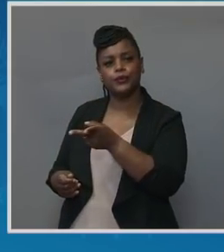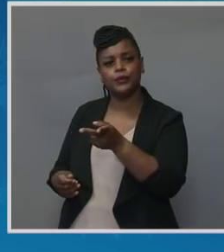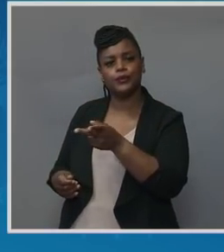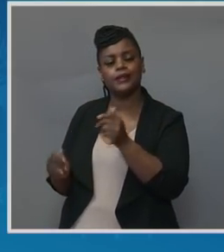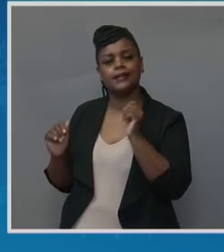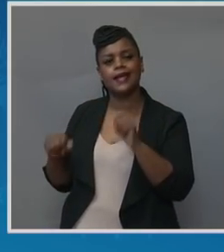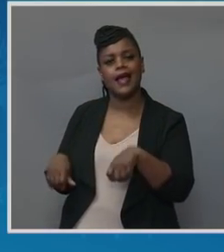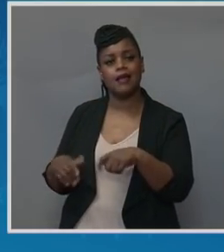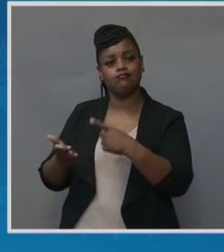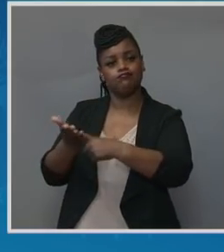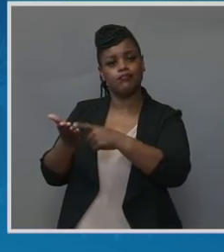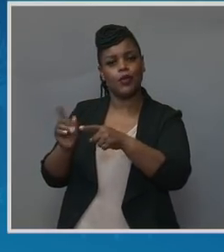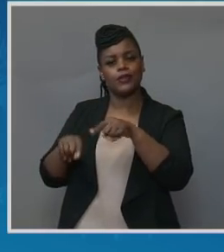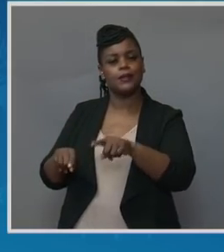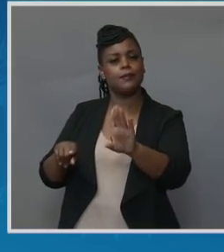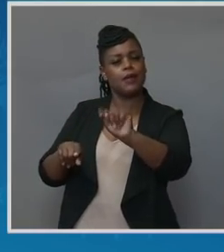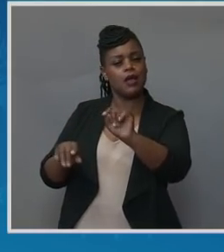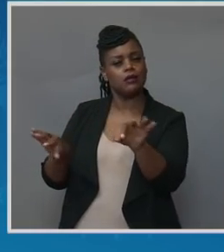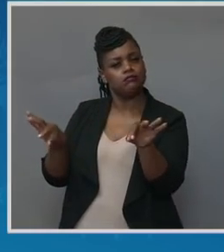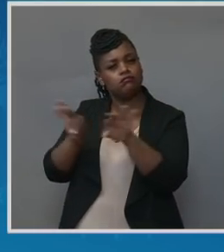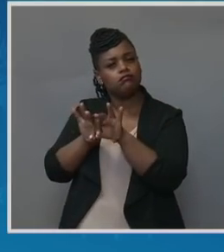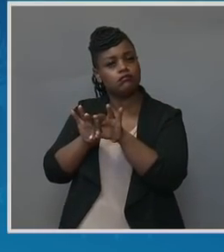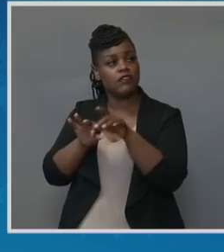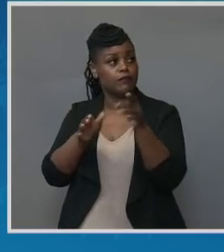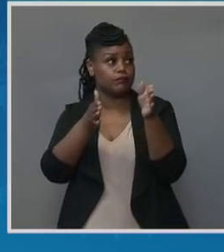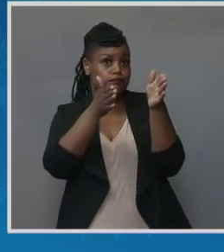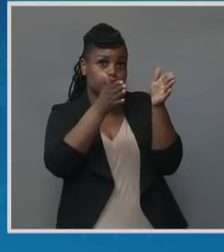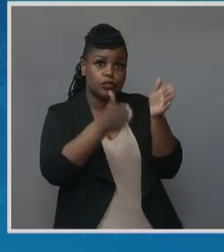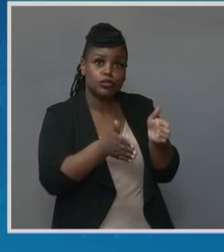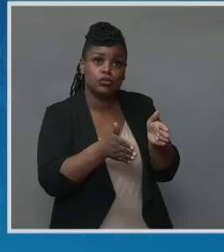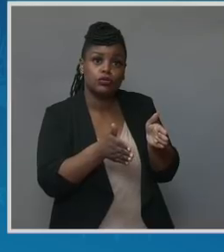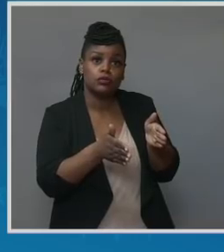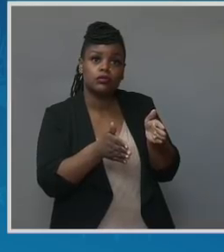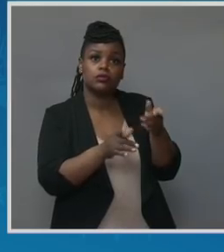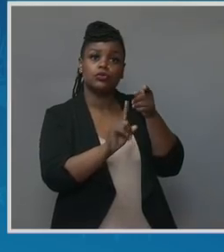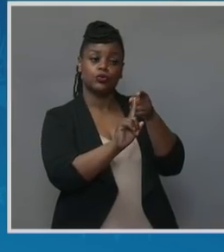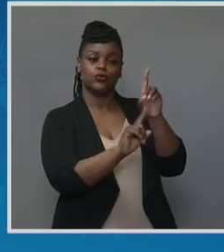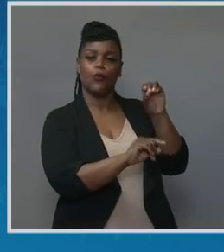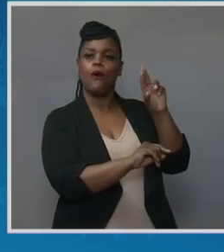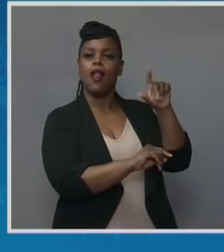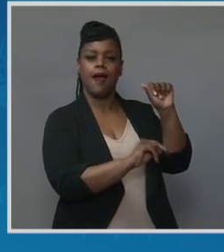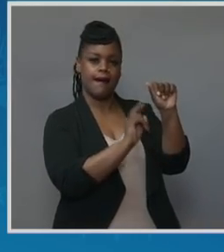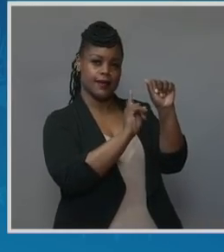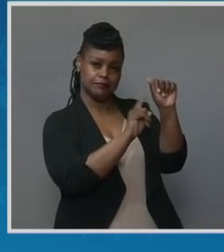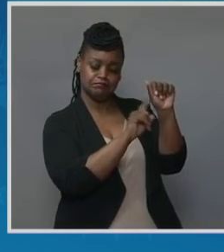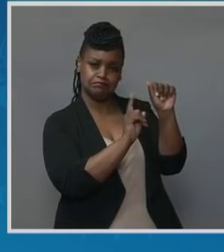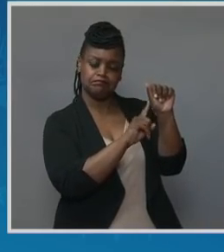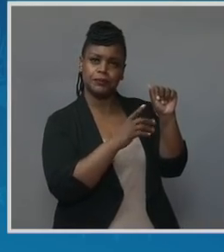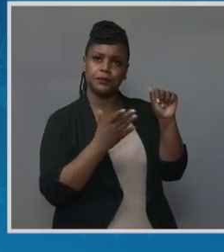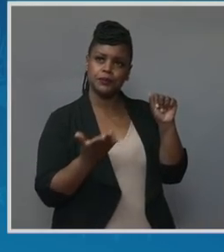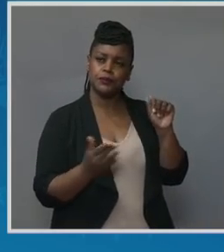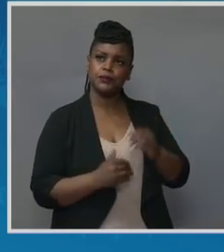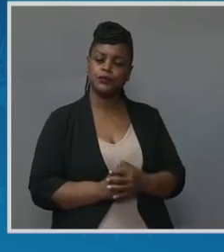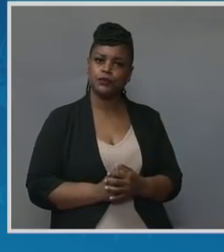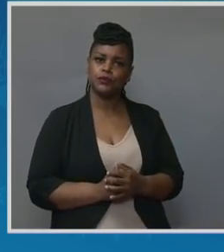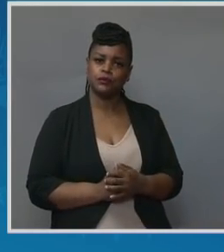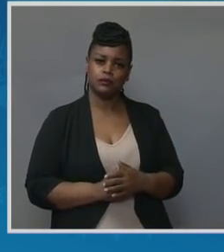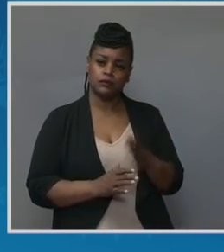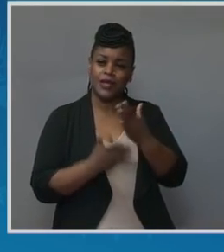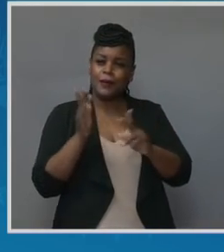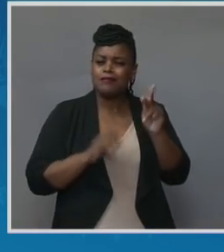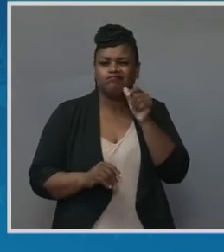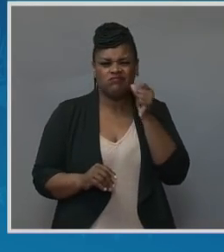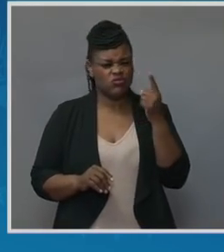significance of doulas and the kind of work that you do. Some people are familial, some are not,